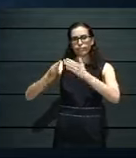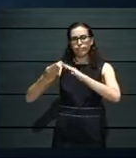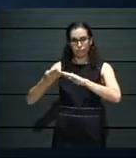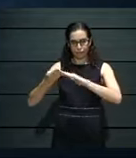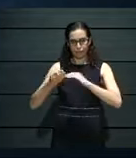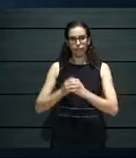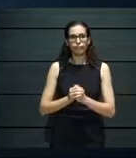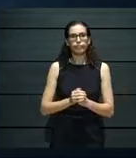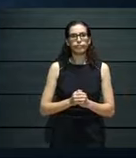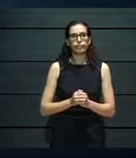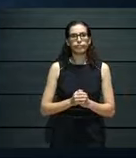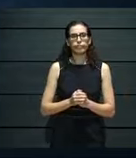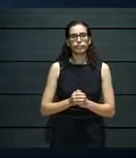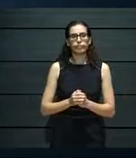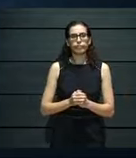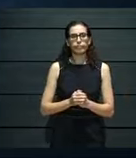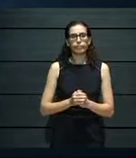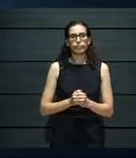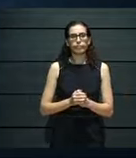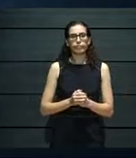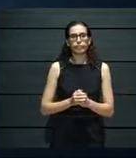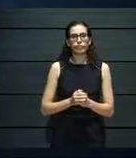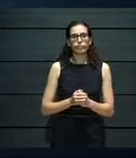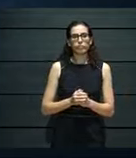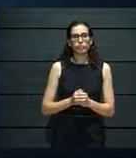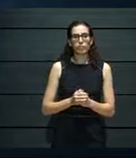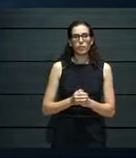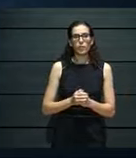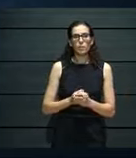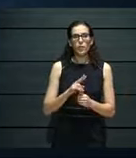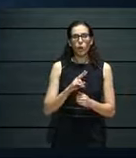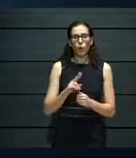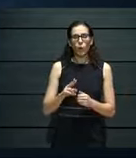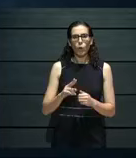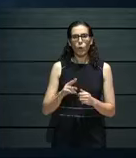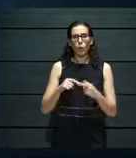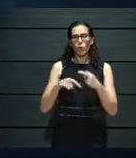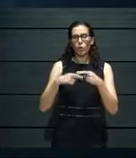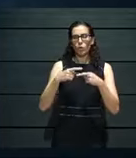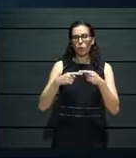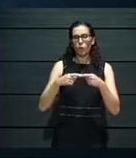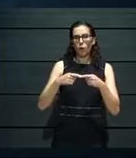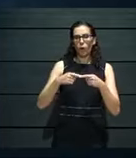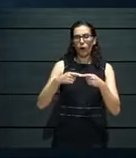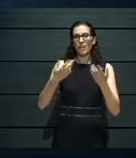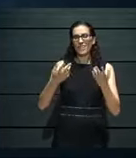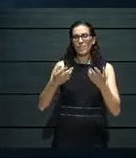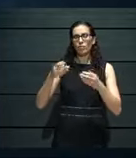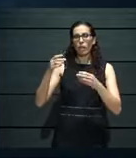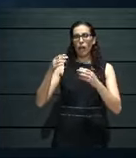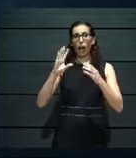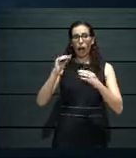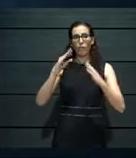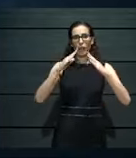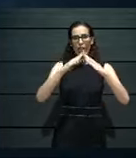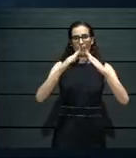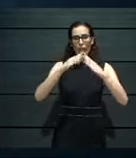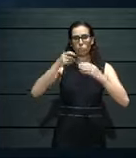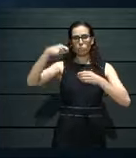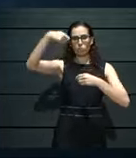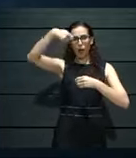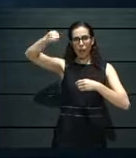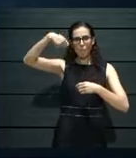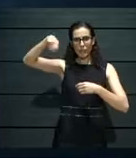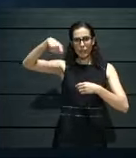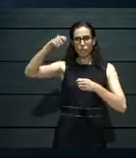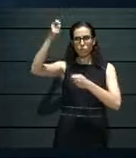bell ringing and the peering of bells from practically most churches in Malta. And we had the